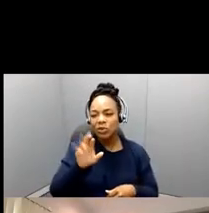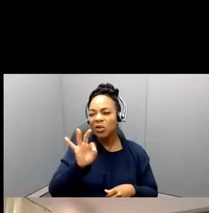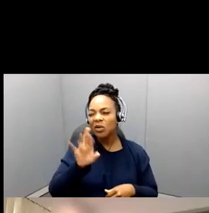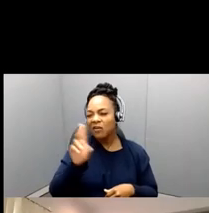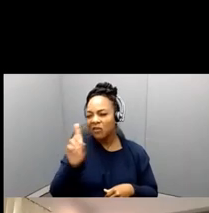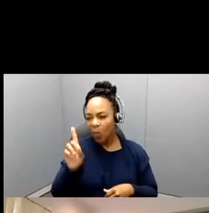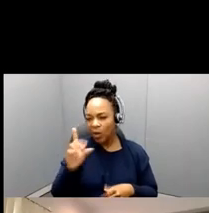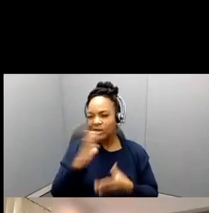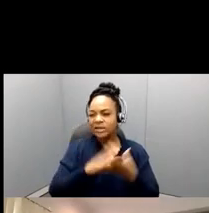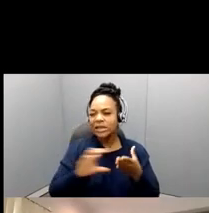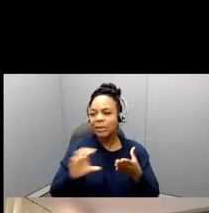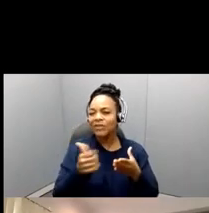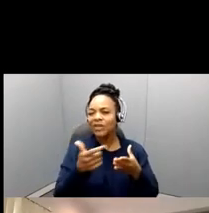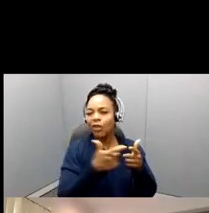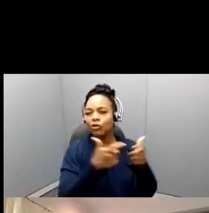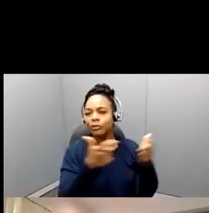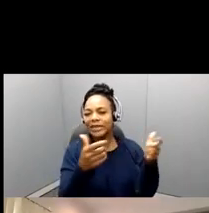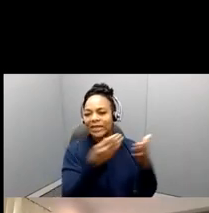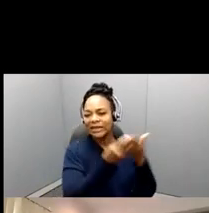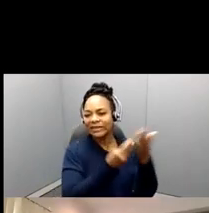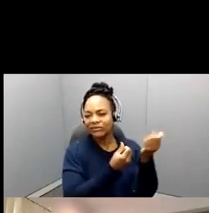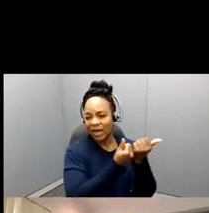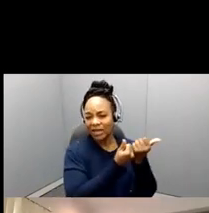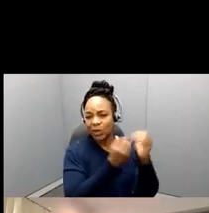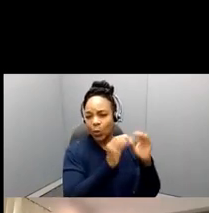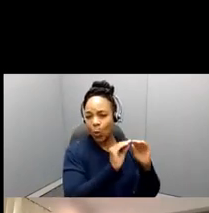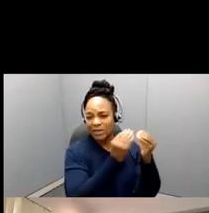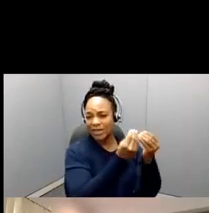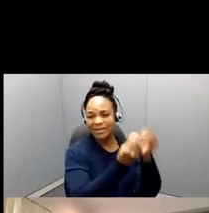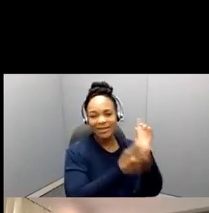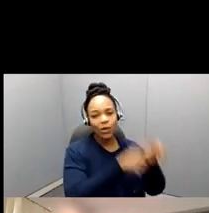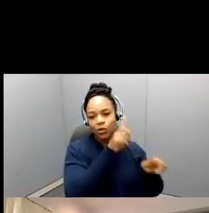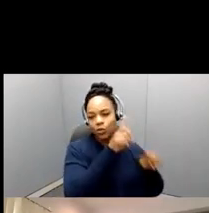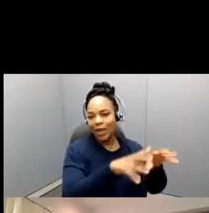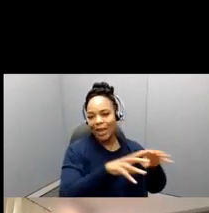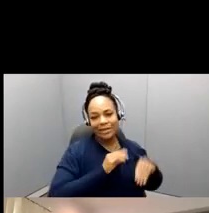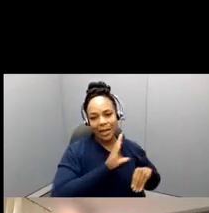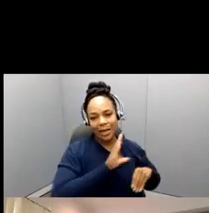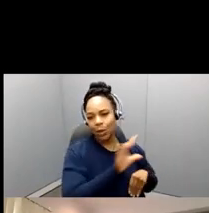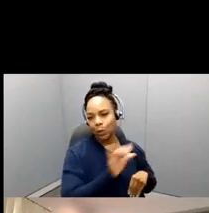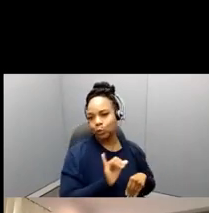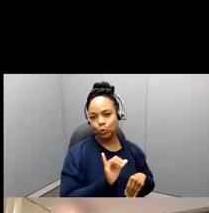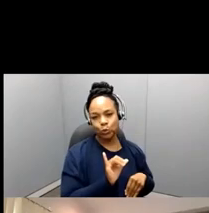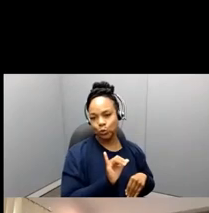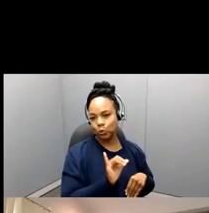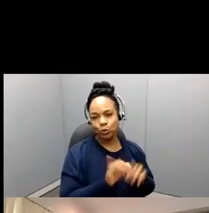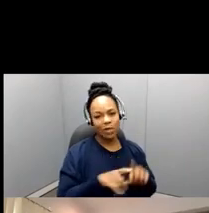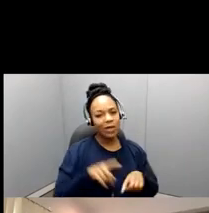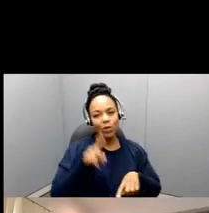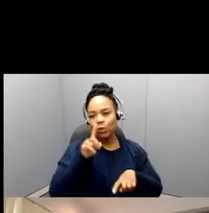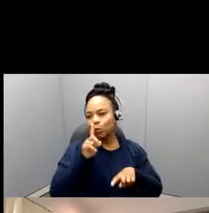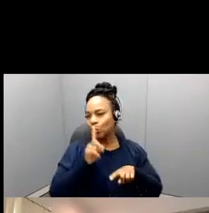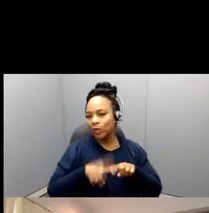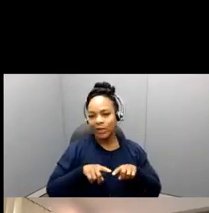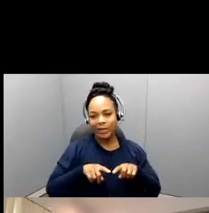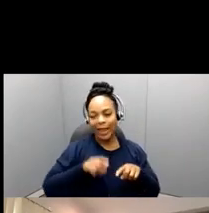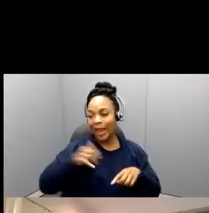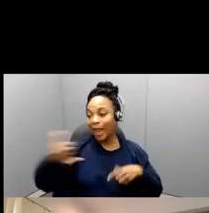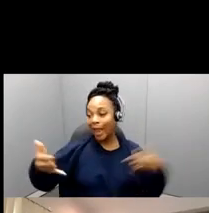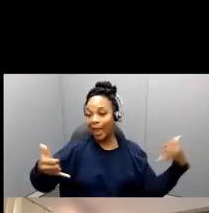other major funding, for example. You kind of only, in our case, you, we can't, we, you can't have both at the same time,